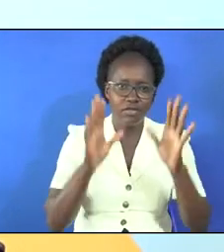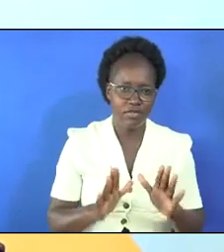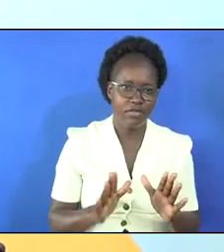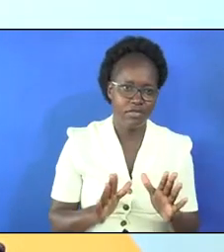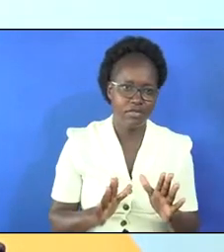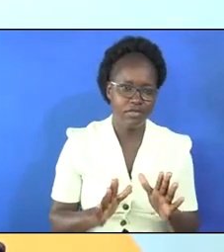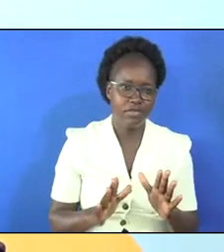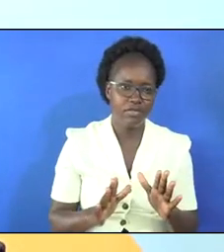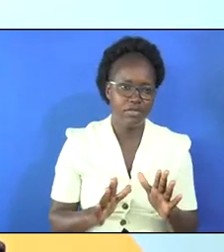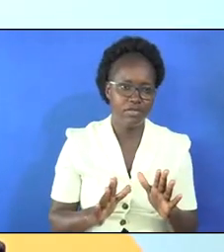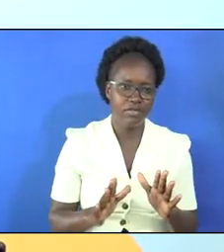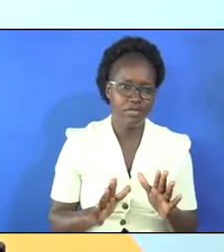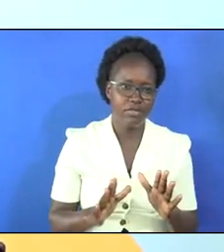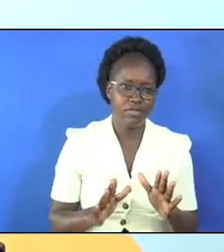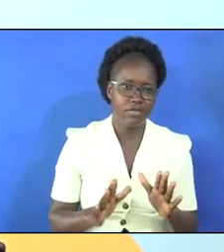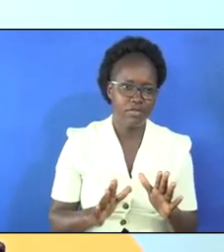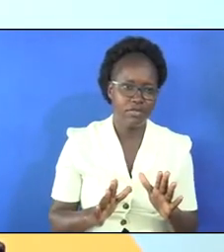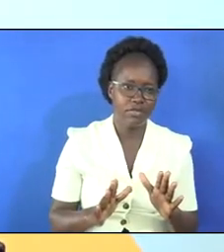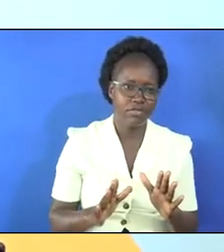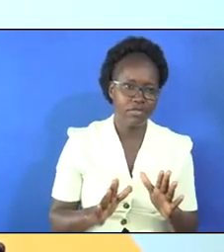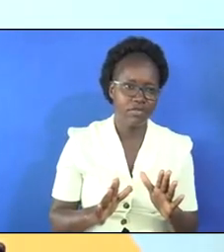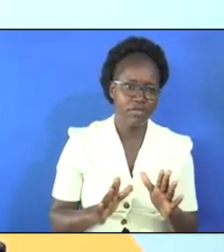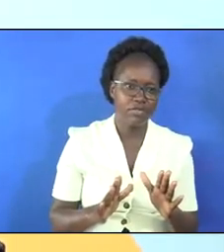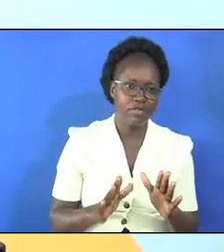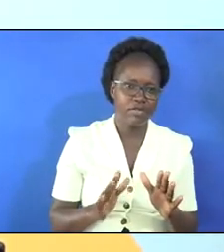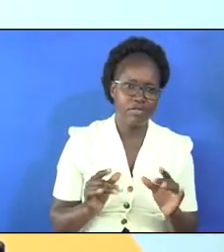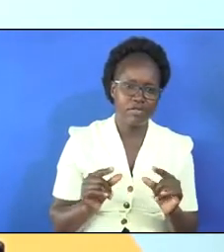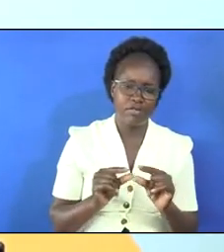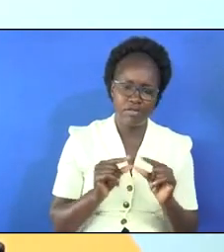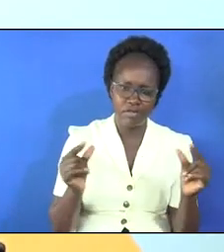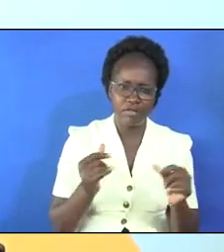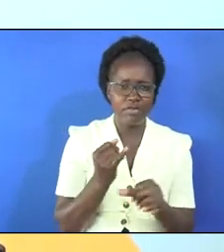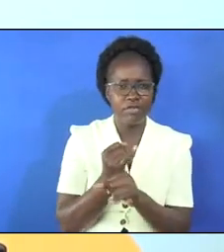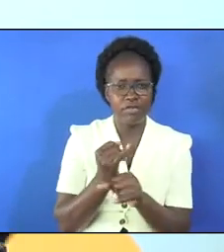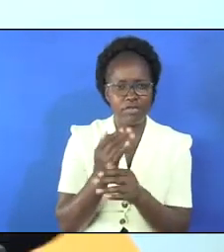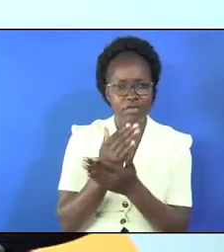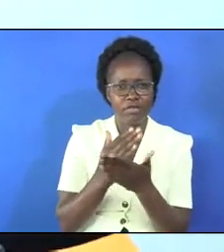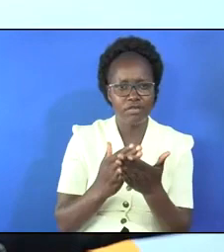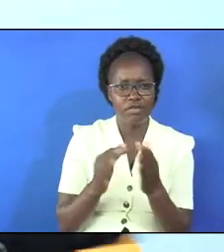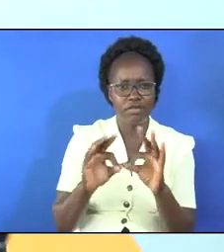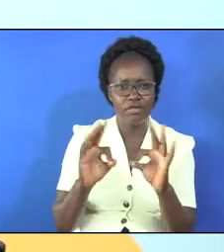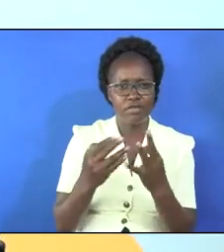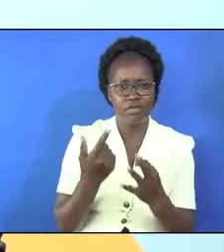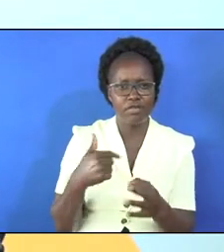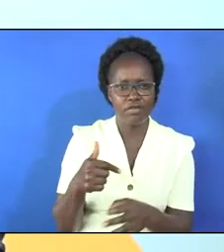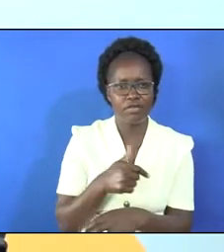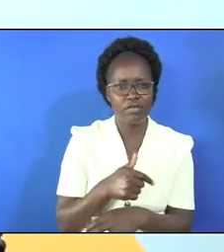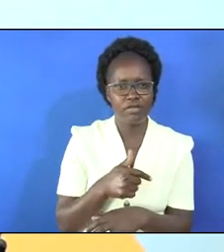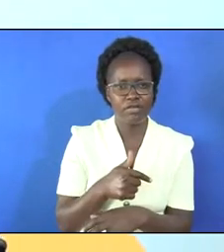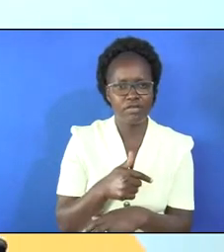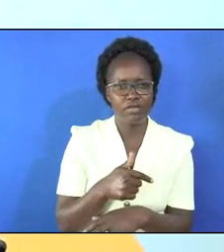doing a great job on behalf of our families